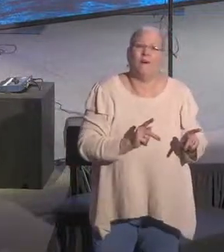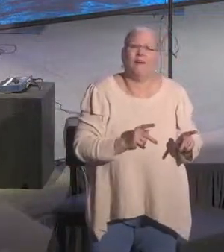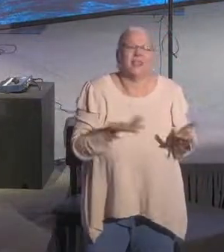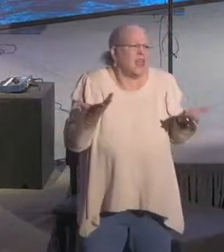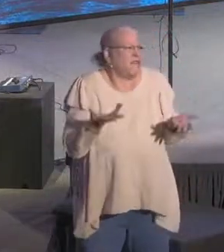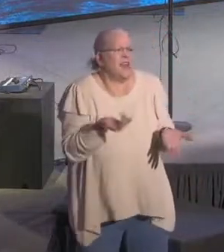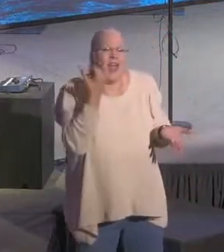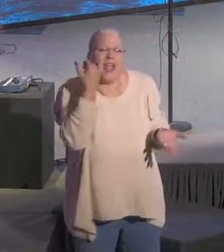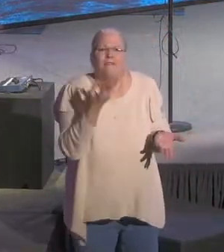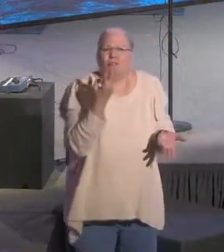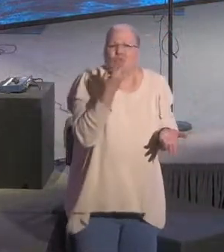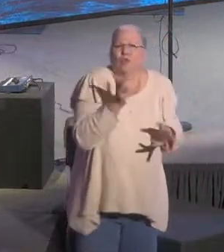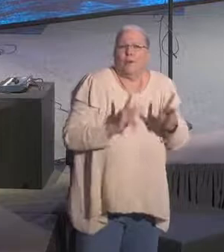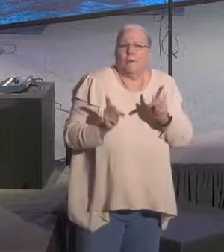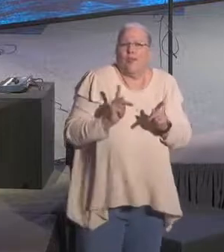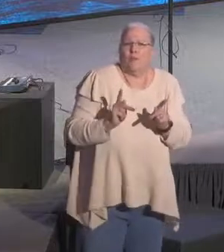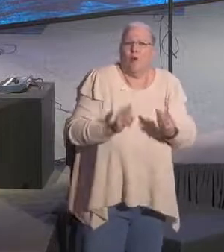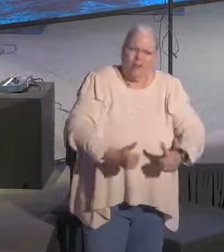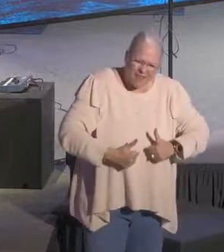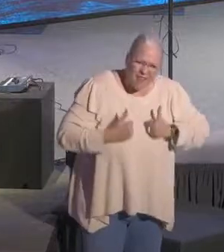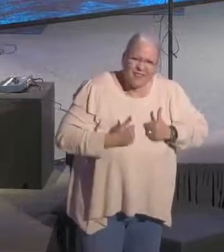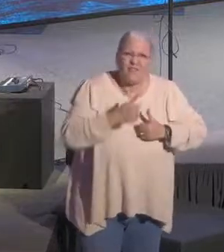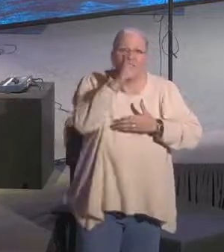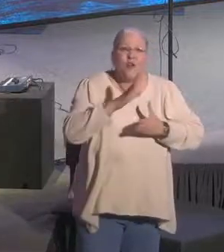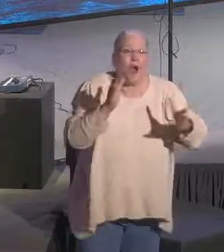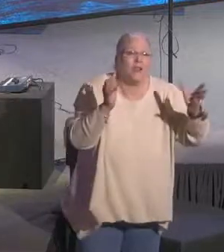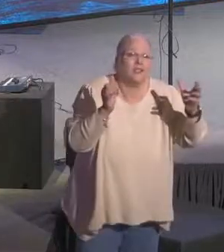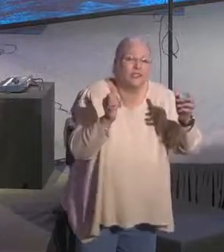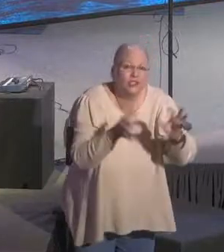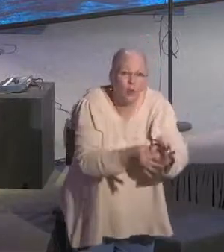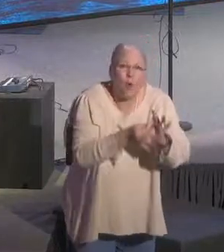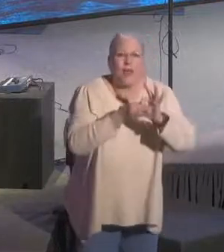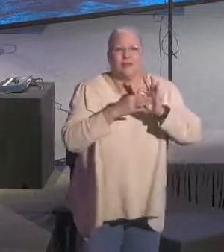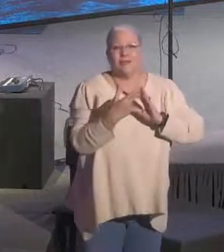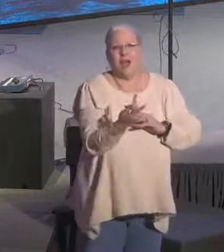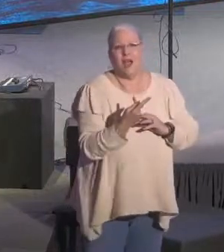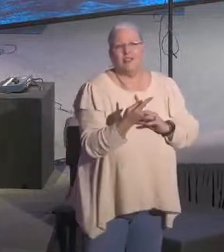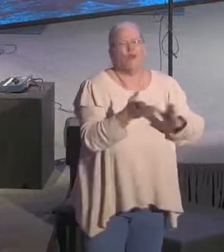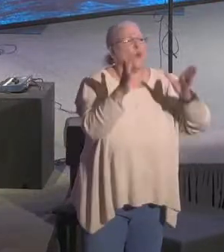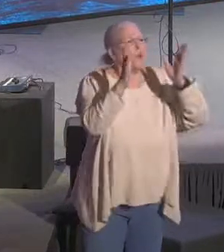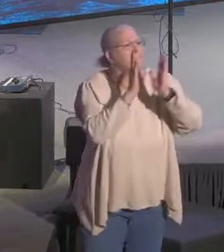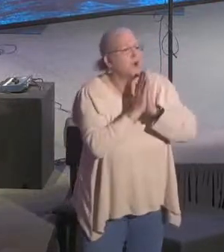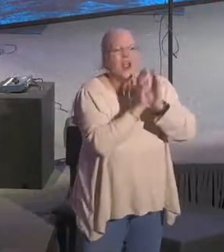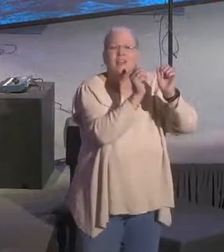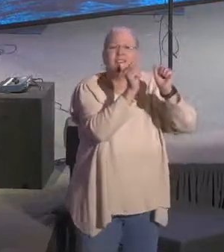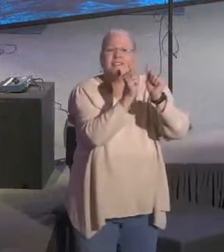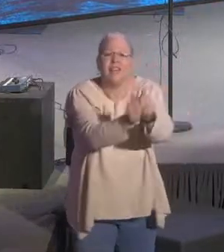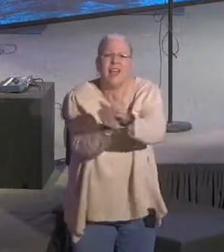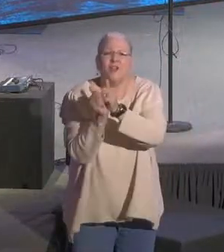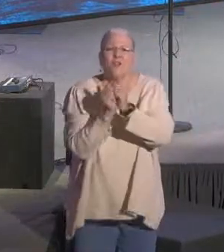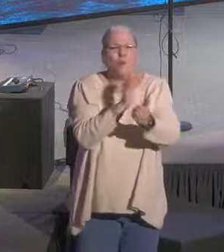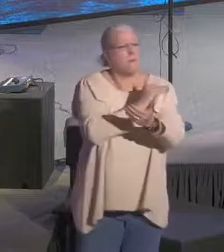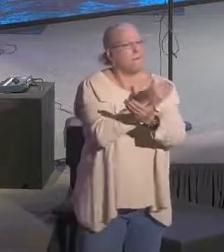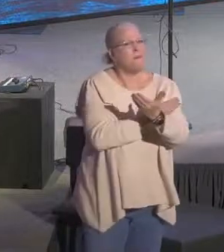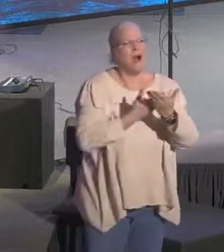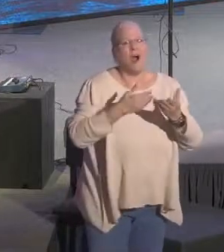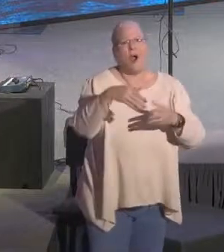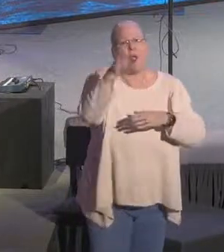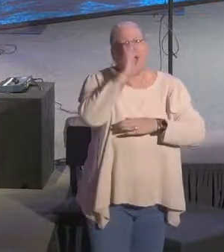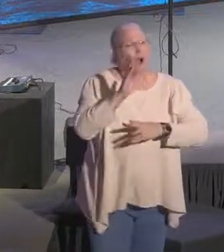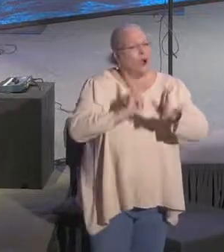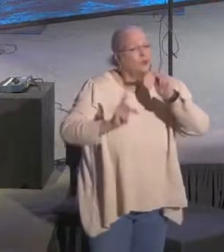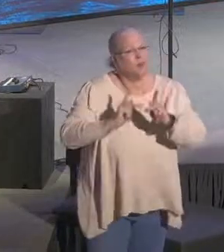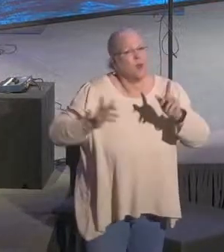together, the living God is here with us when we gather, when we pray in unity. Man, there is power when God's people